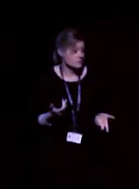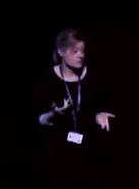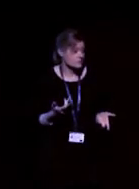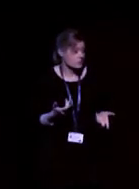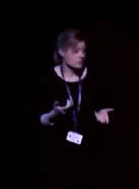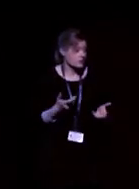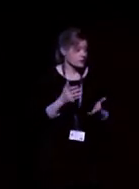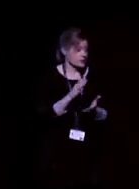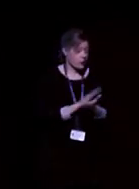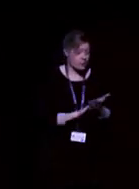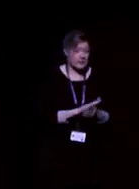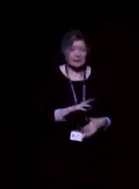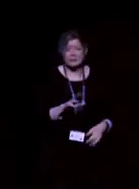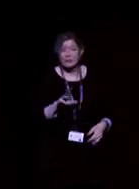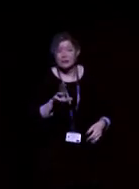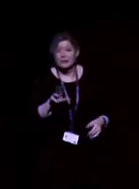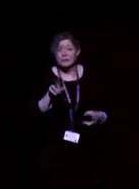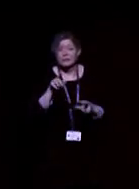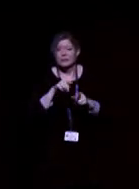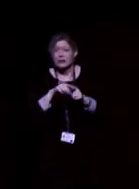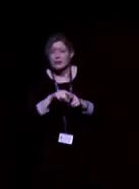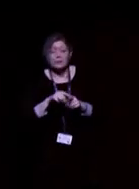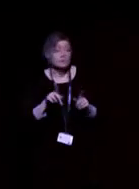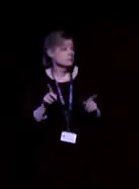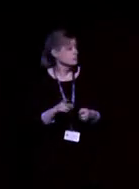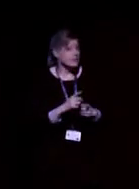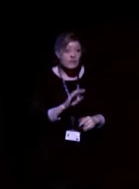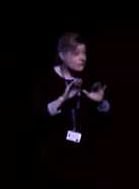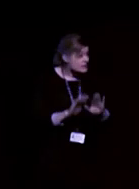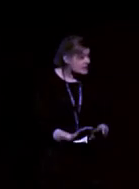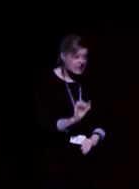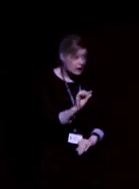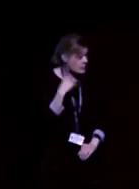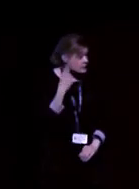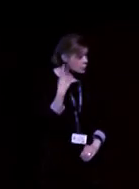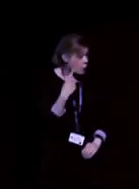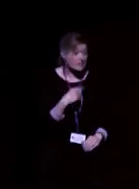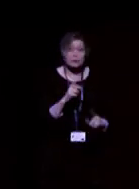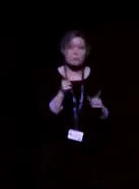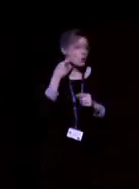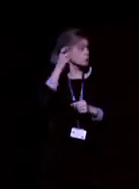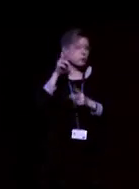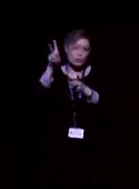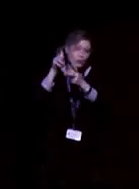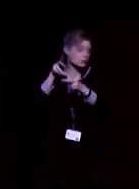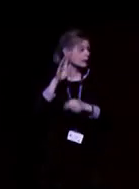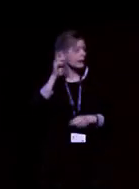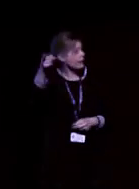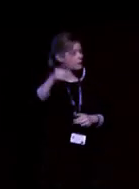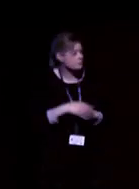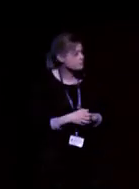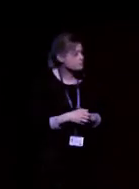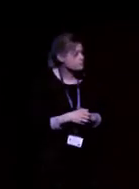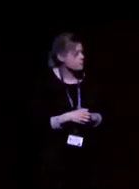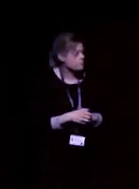if there's even a little bit of noise, to hear with your hearing aids in that situation and focus on that person speaking.